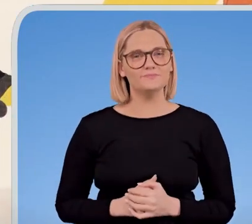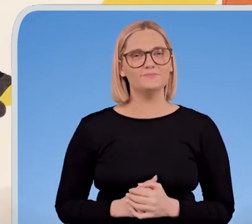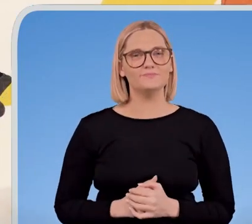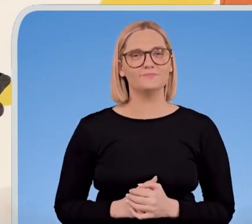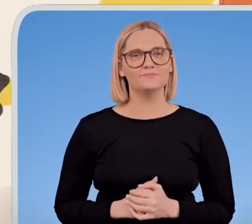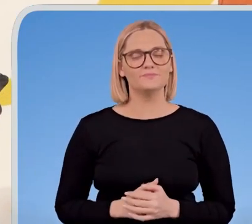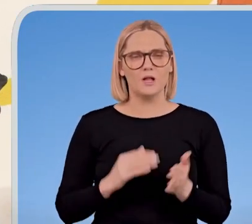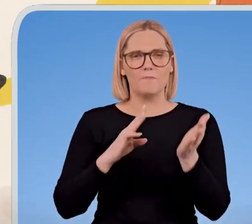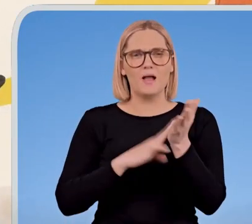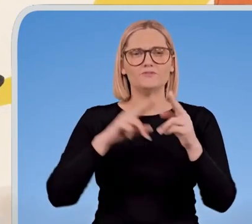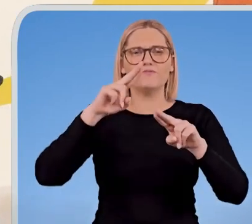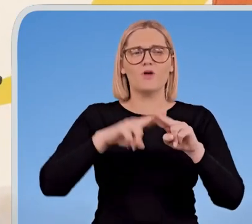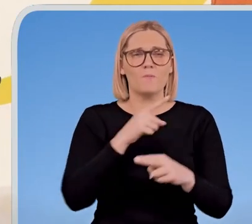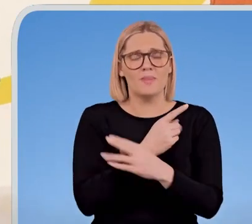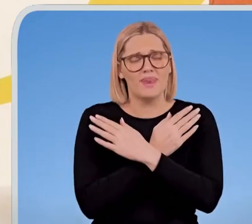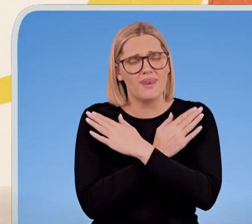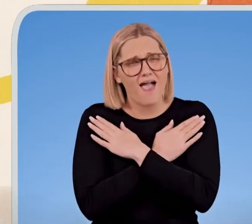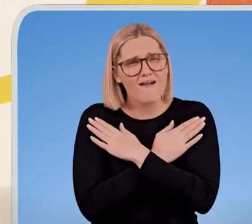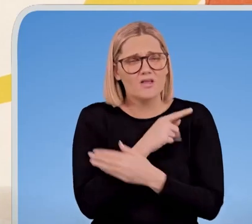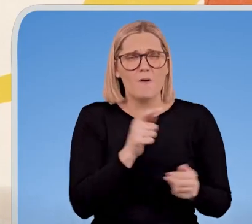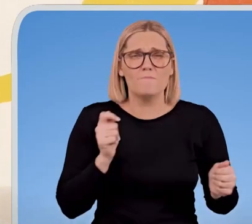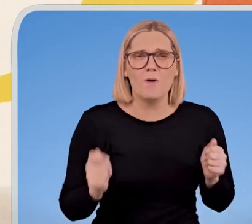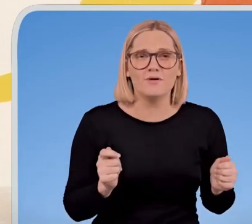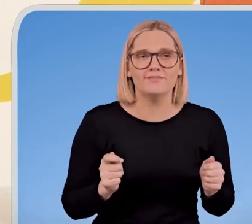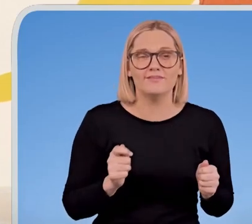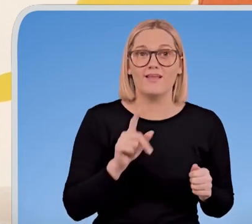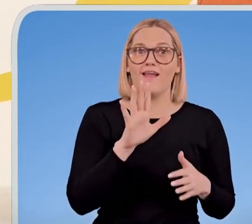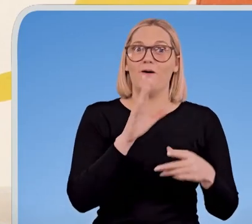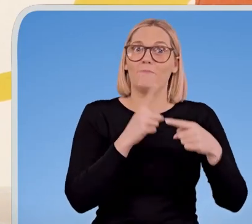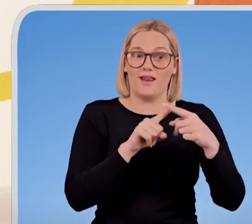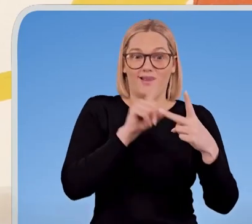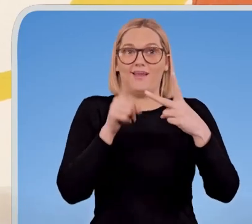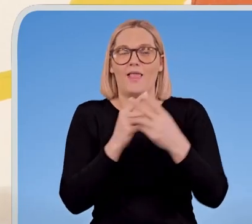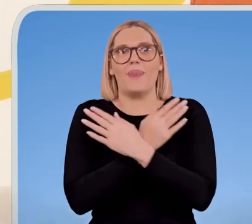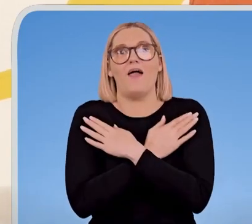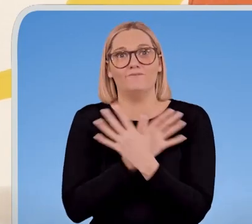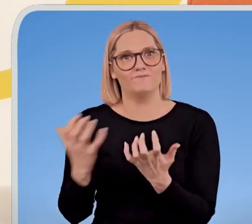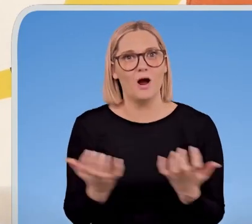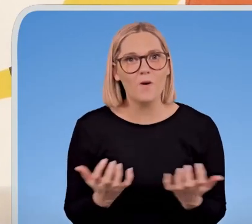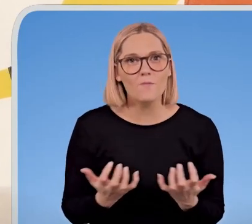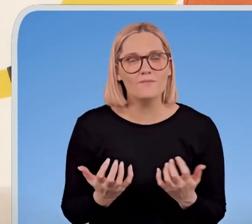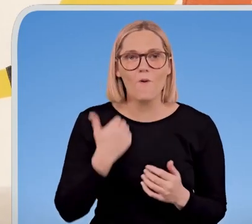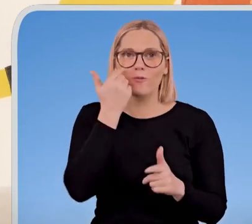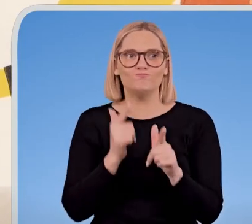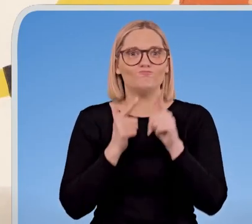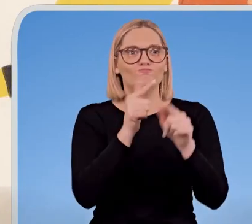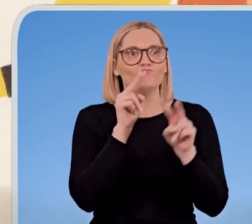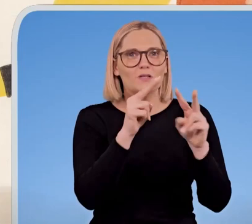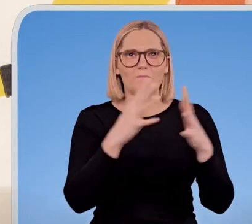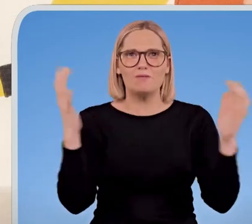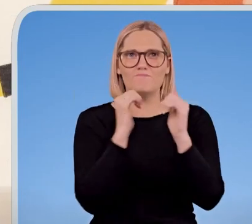Second to riding his boogie board, Matt loved playing rugby. He would often go with his dad to his big brother's games.